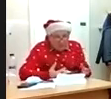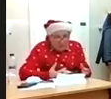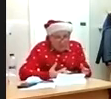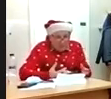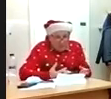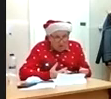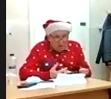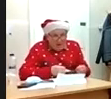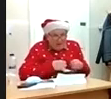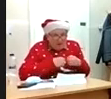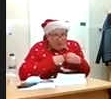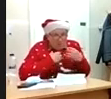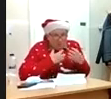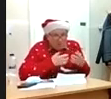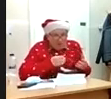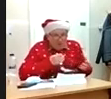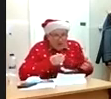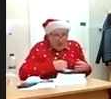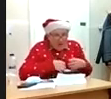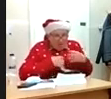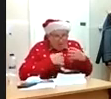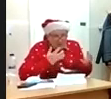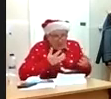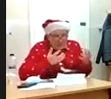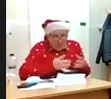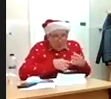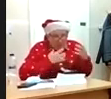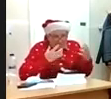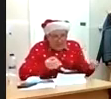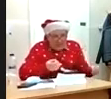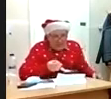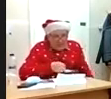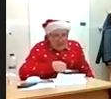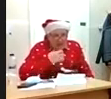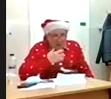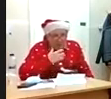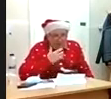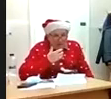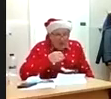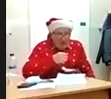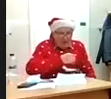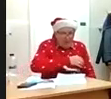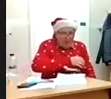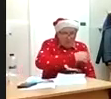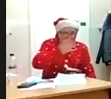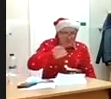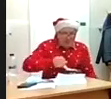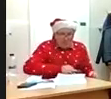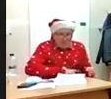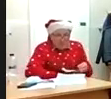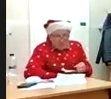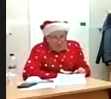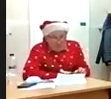go out their front door and we will be uh have music set up on site and we're gonna have multiple